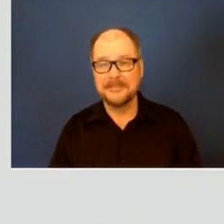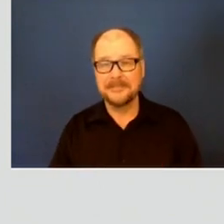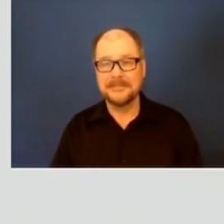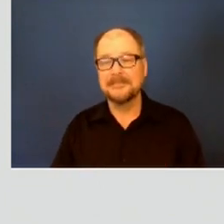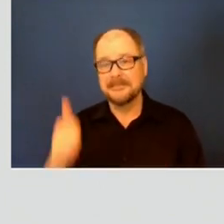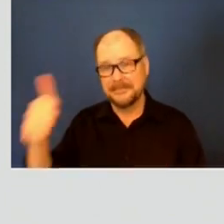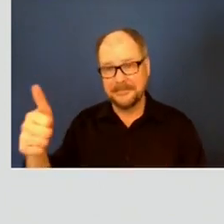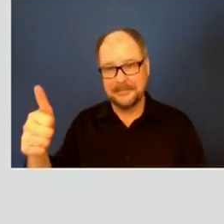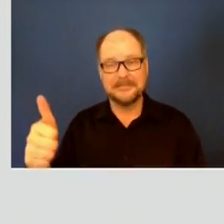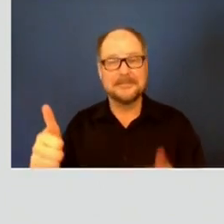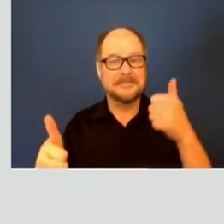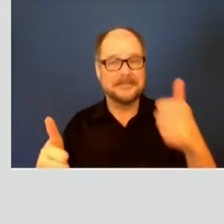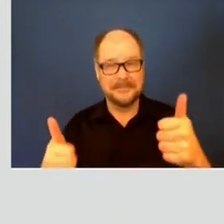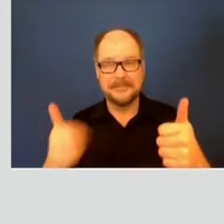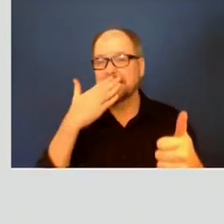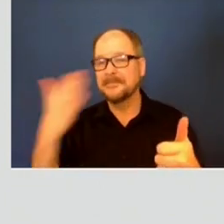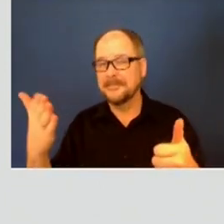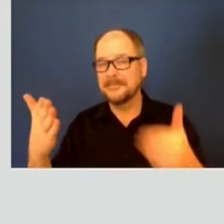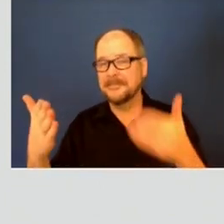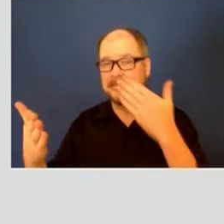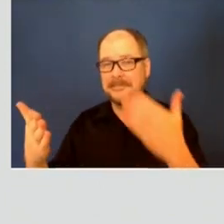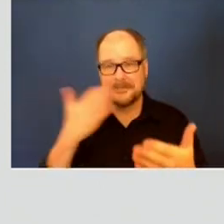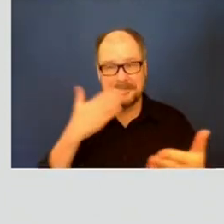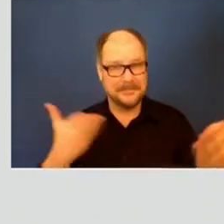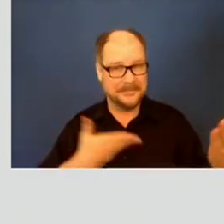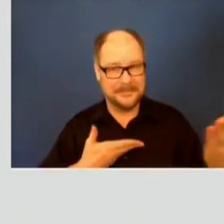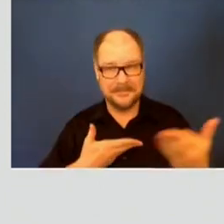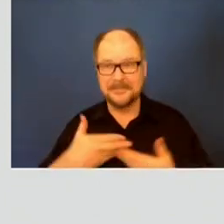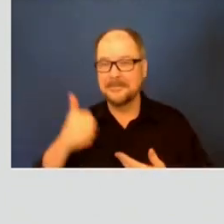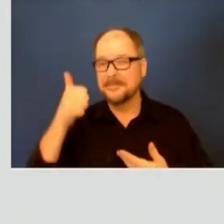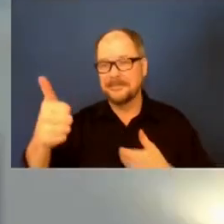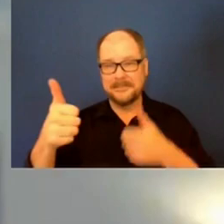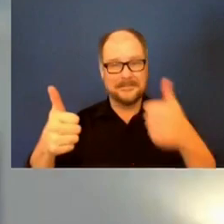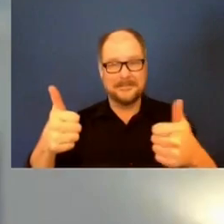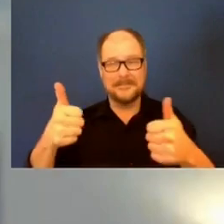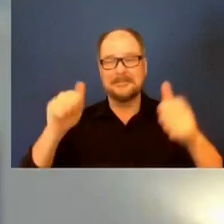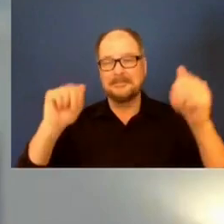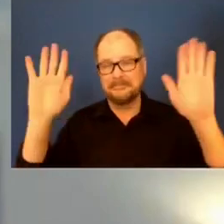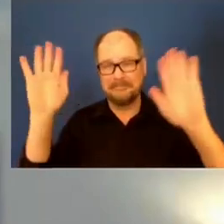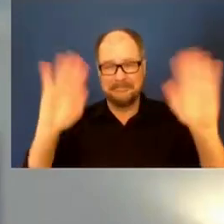Absolutely. You're welcome. Thank you for coming. We appreciate it. Thanks. Have a great weekend, everyone. Thank